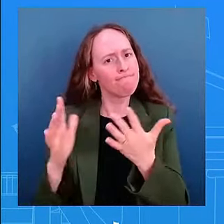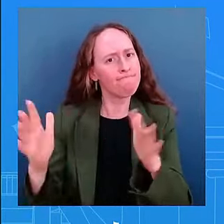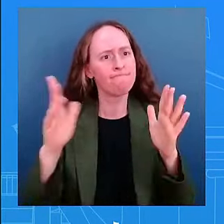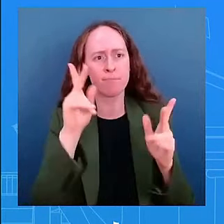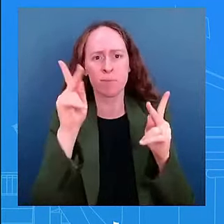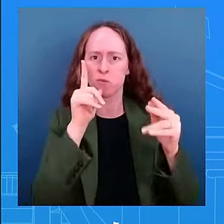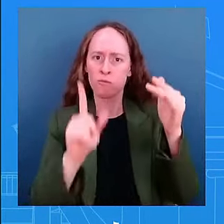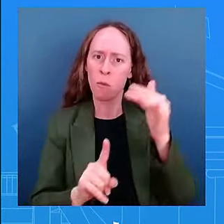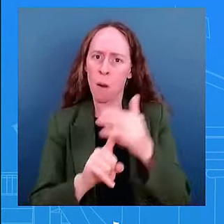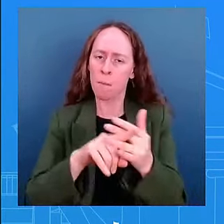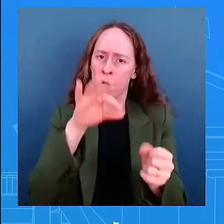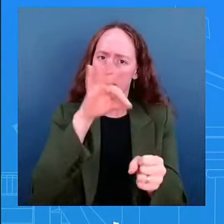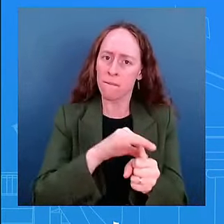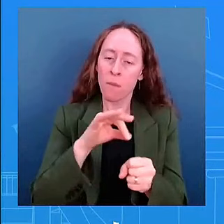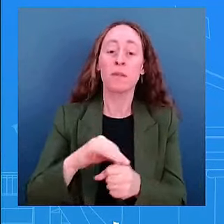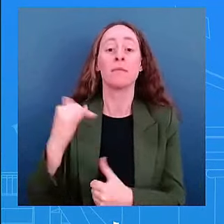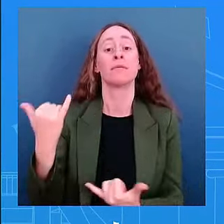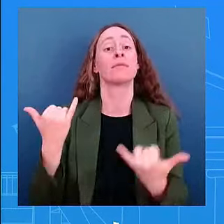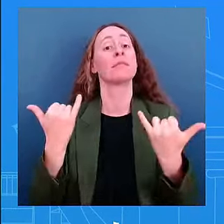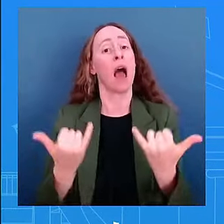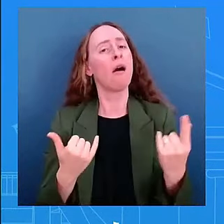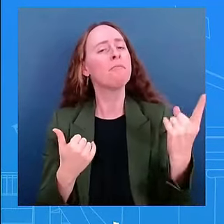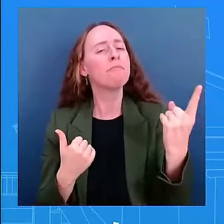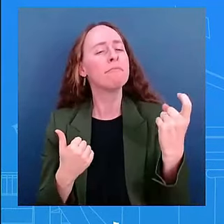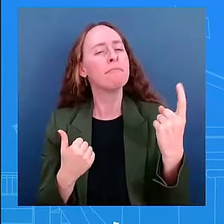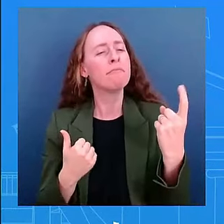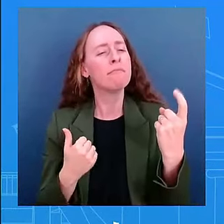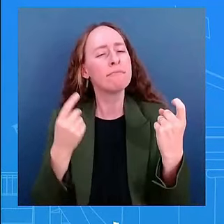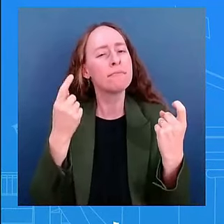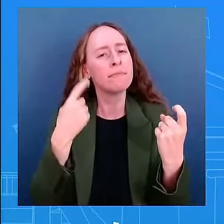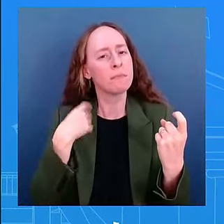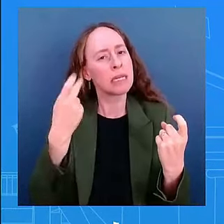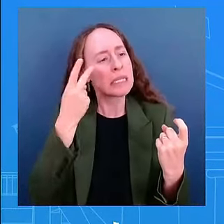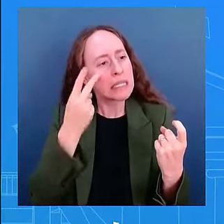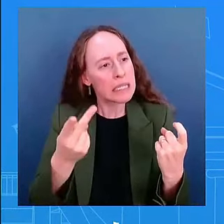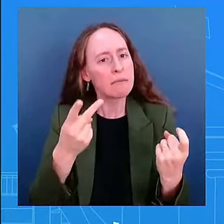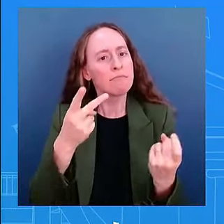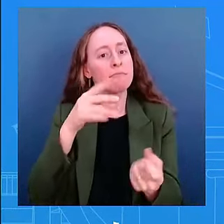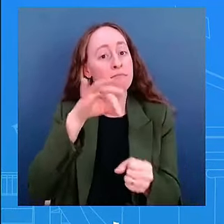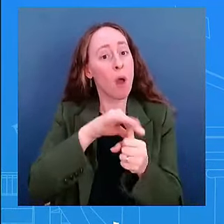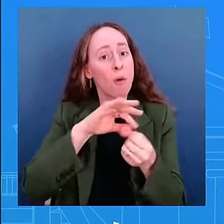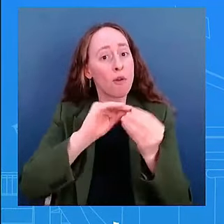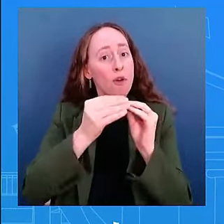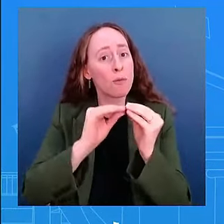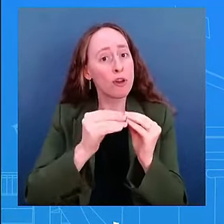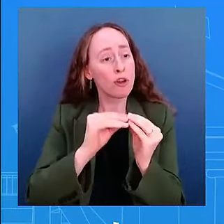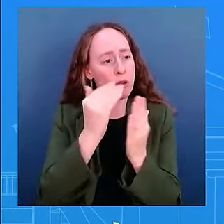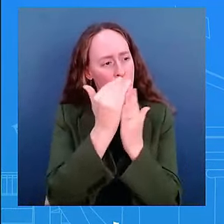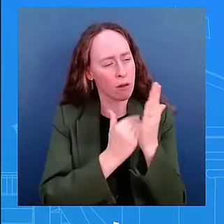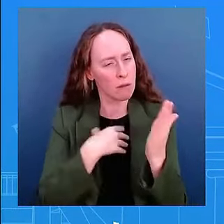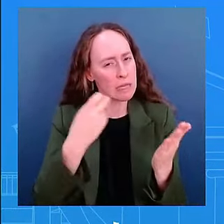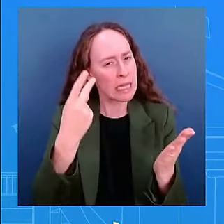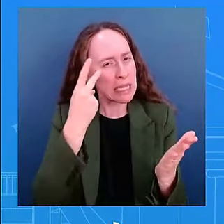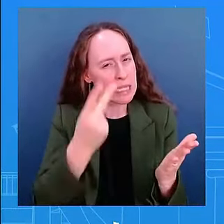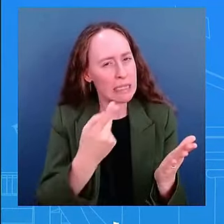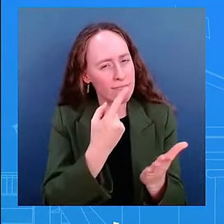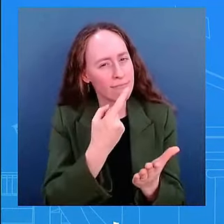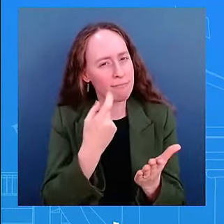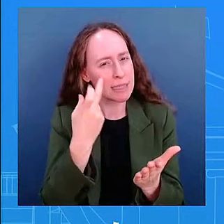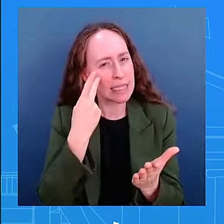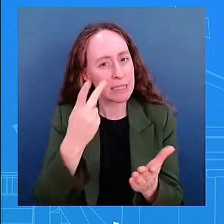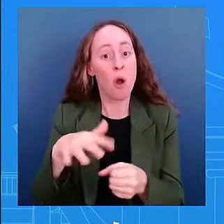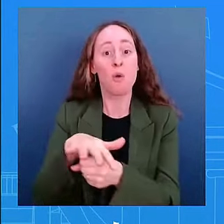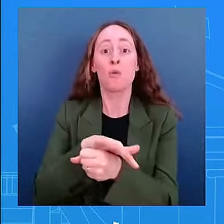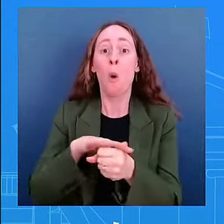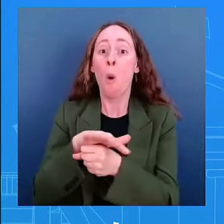transparent and detailed voting results including by polling stations as well this especially